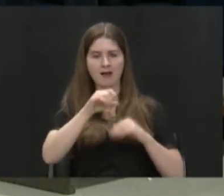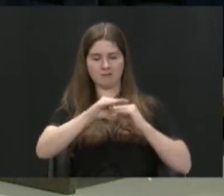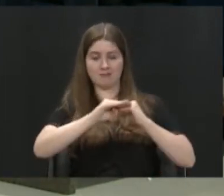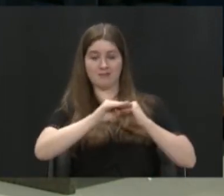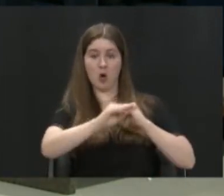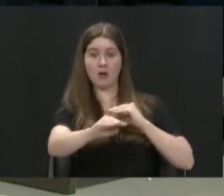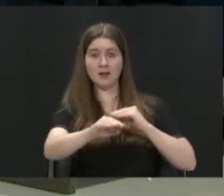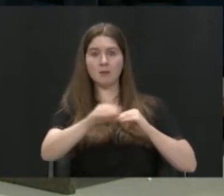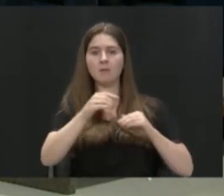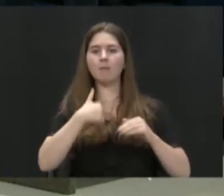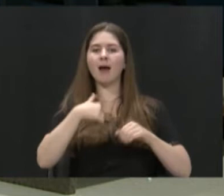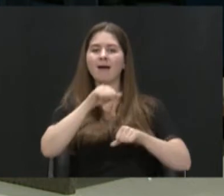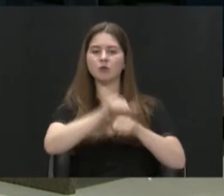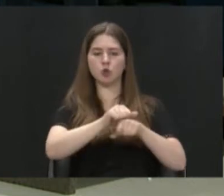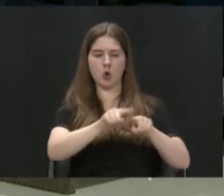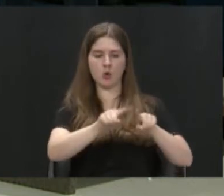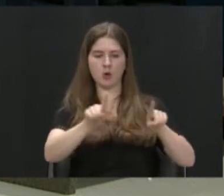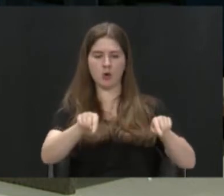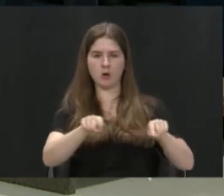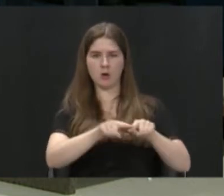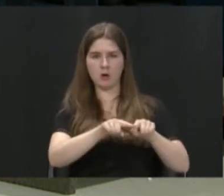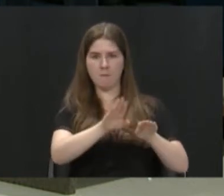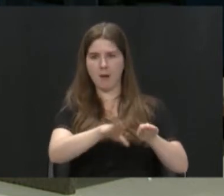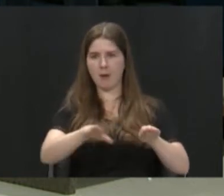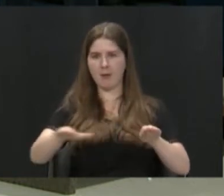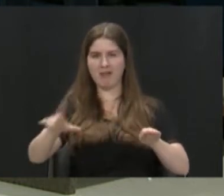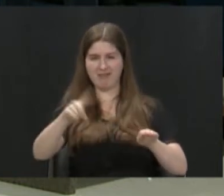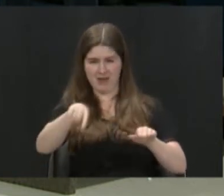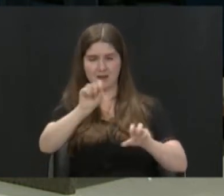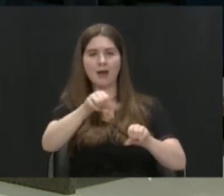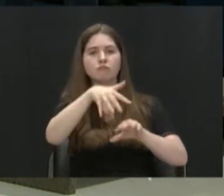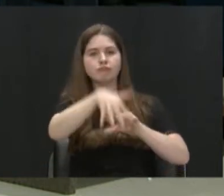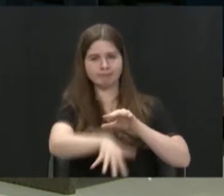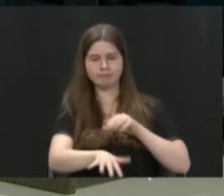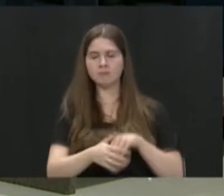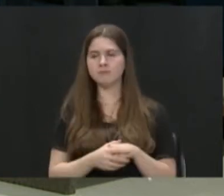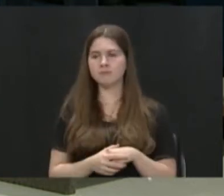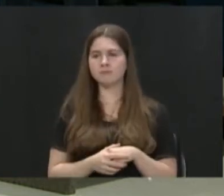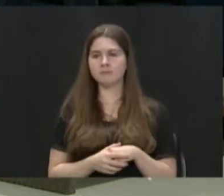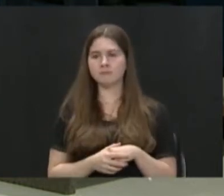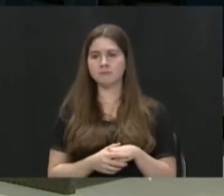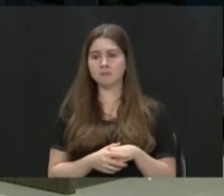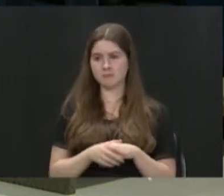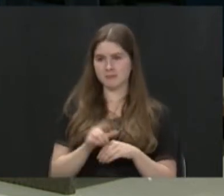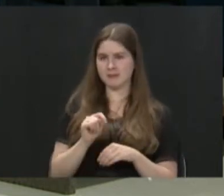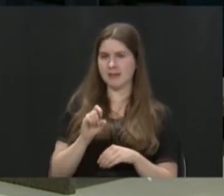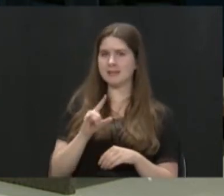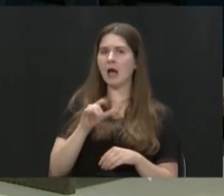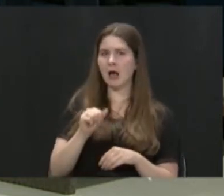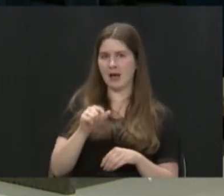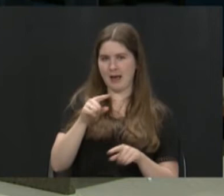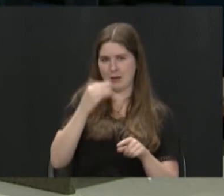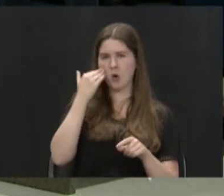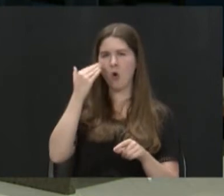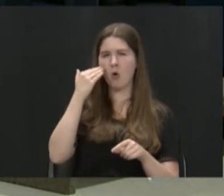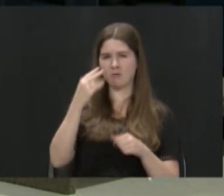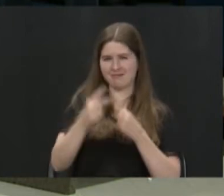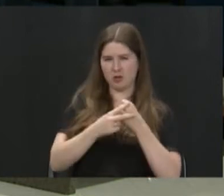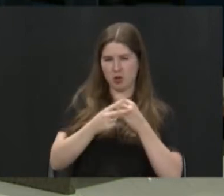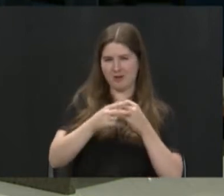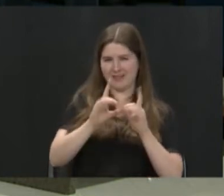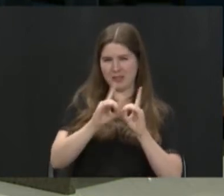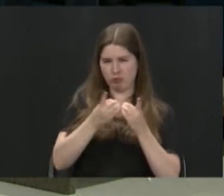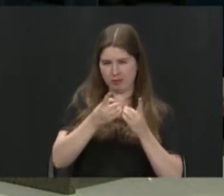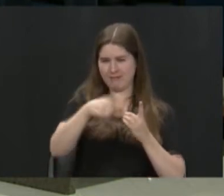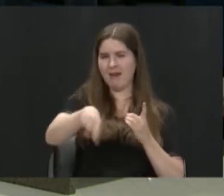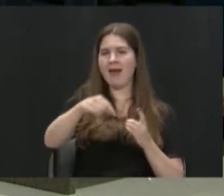concrete. I know Miami Conservancy District, they have, like, a little patio area, and that's, like, asphalt that, like, is allowed to,